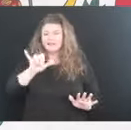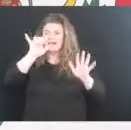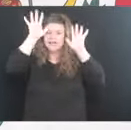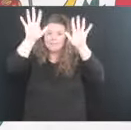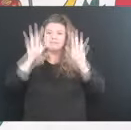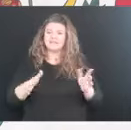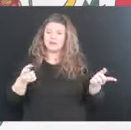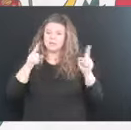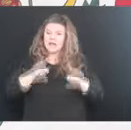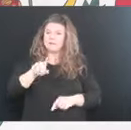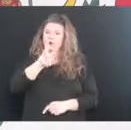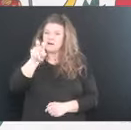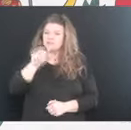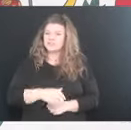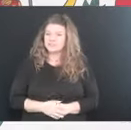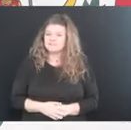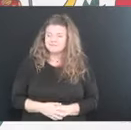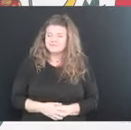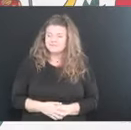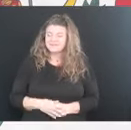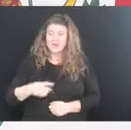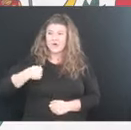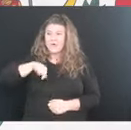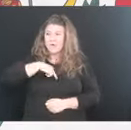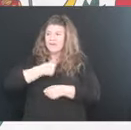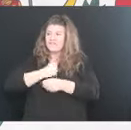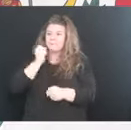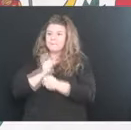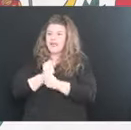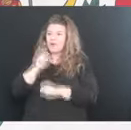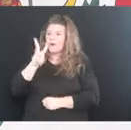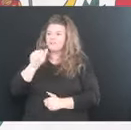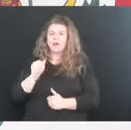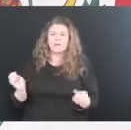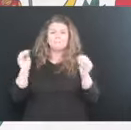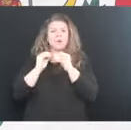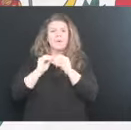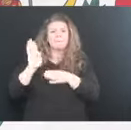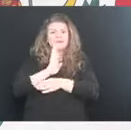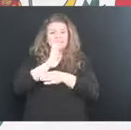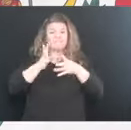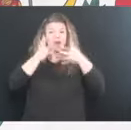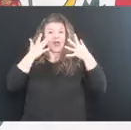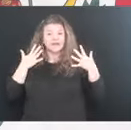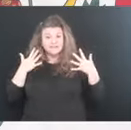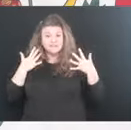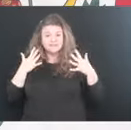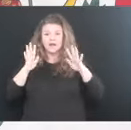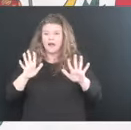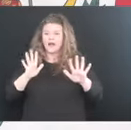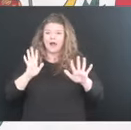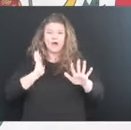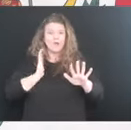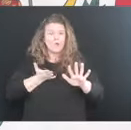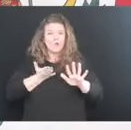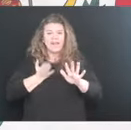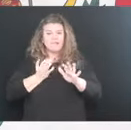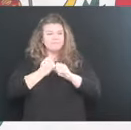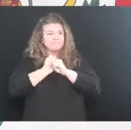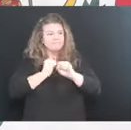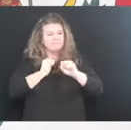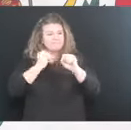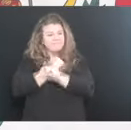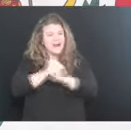in West Virginia. You know, we've made West Virginia more business friendly. We've stood up for our energy sector